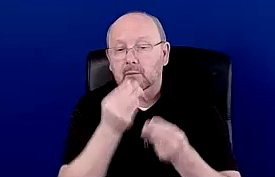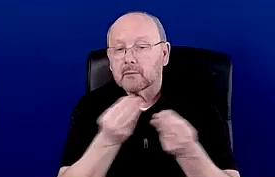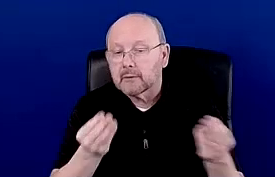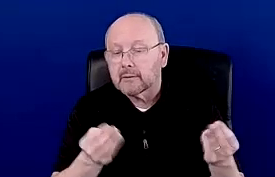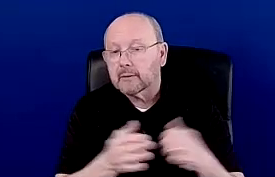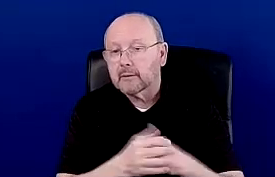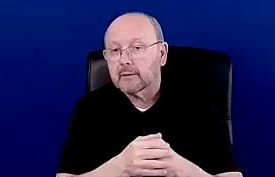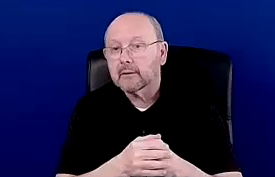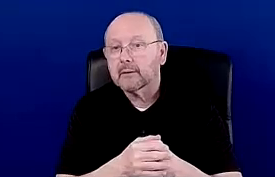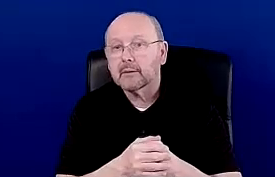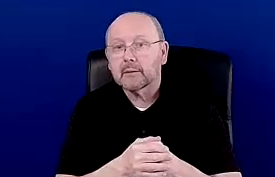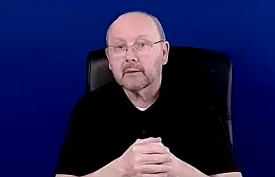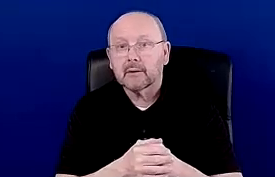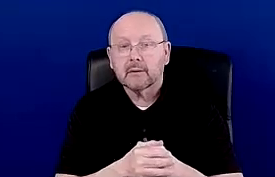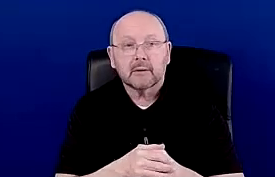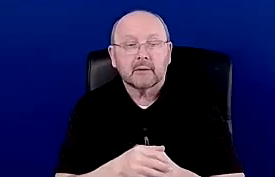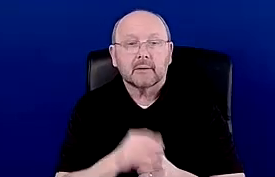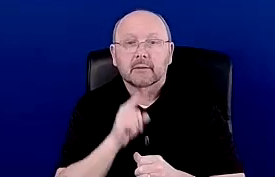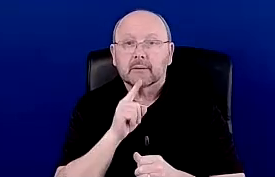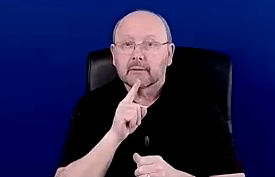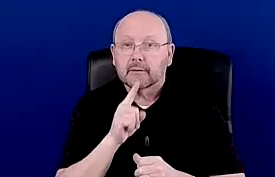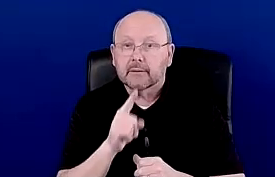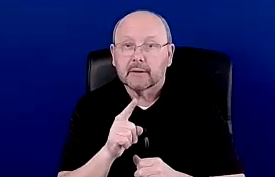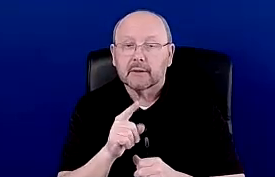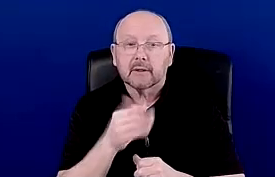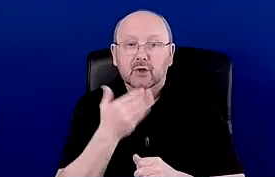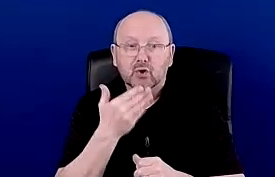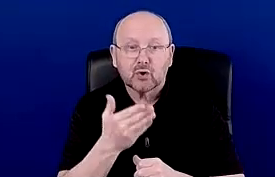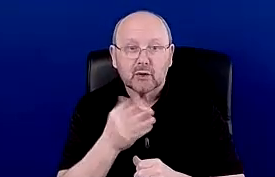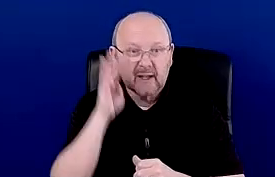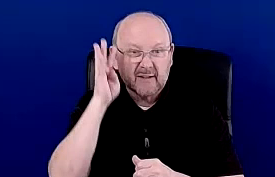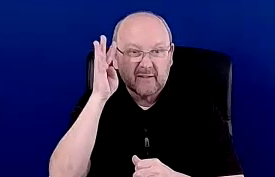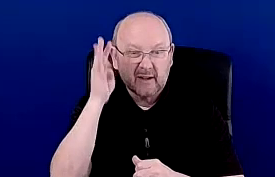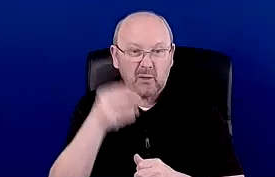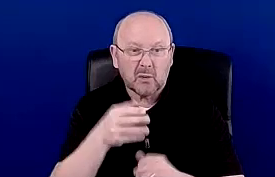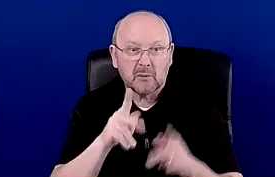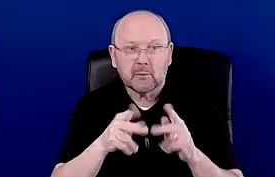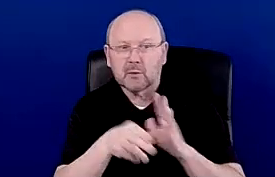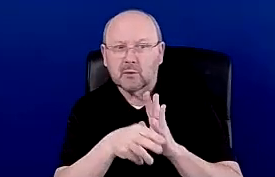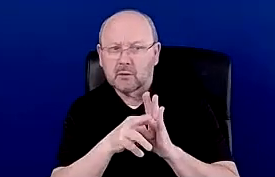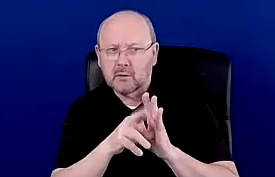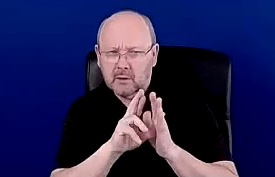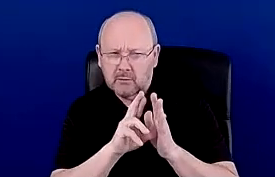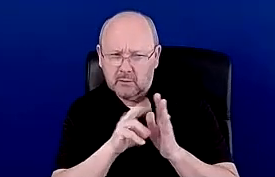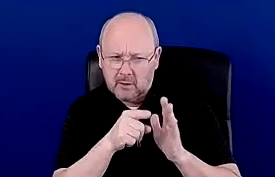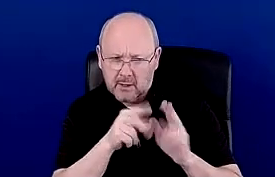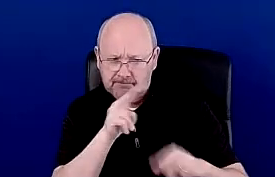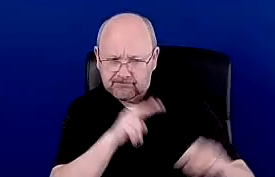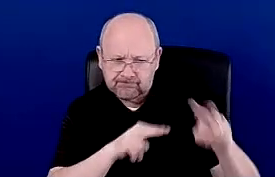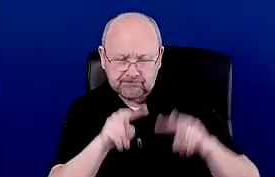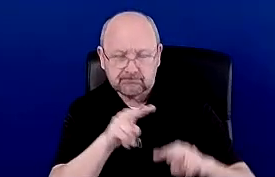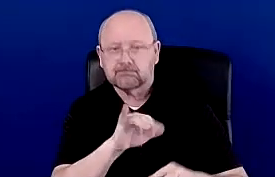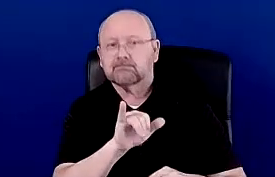materials are highly curated. They've either been created or reviewed, um, and even funded by the, um,